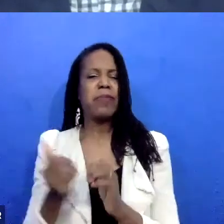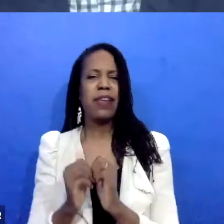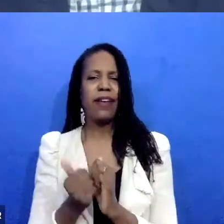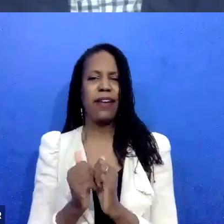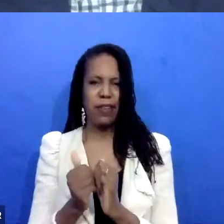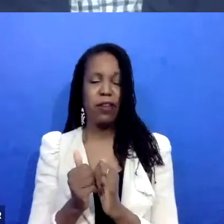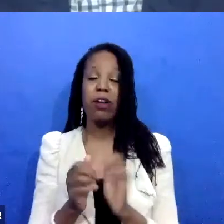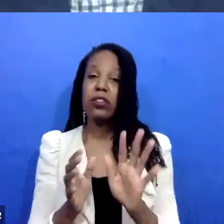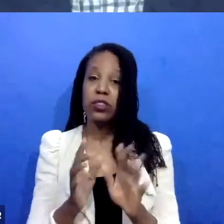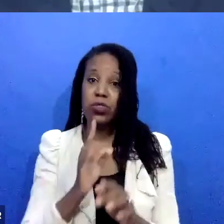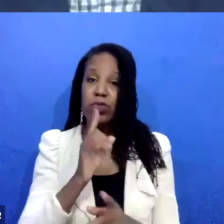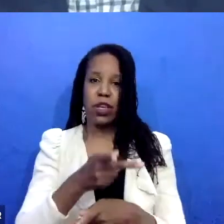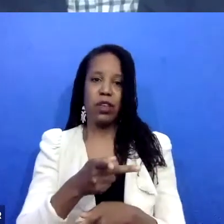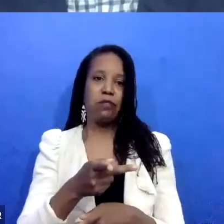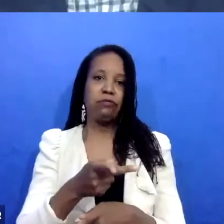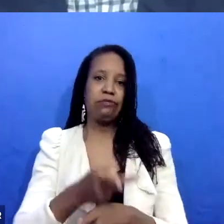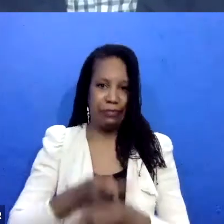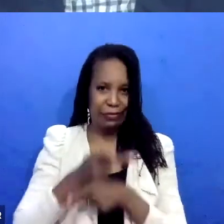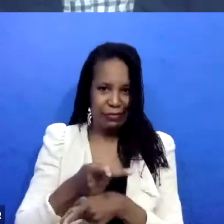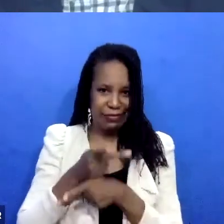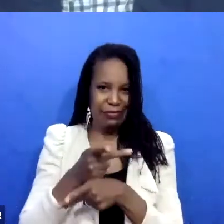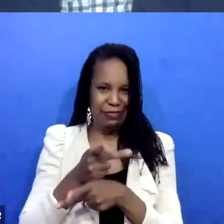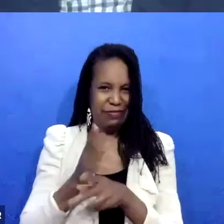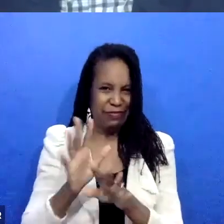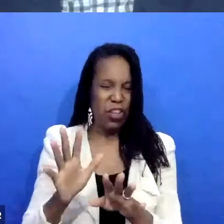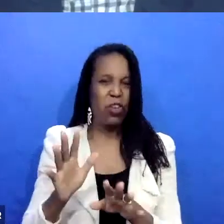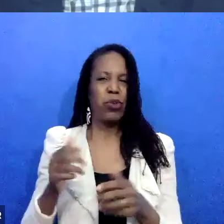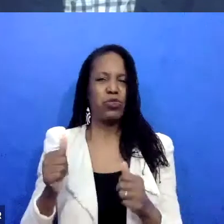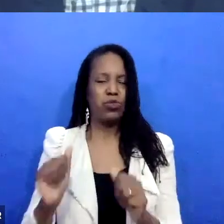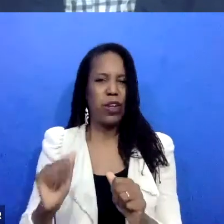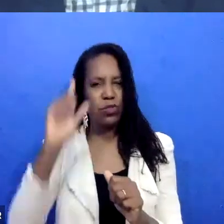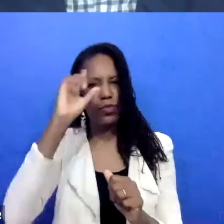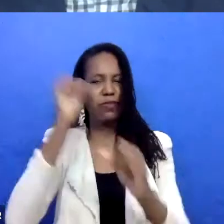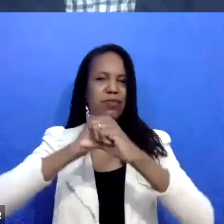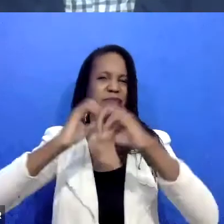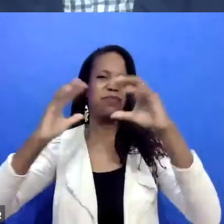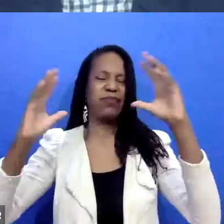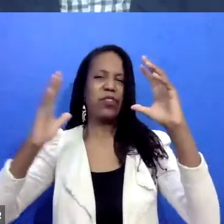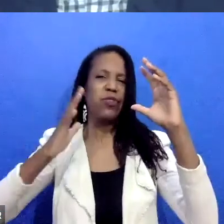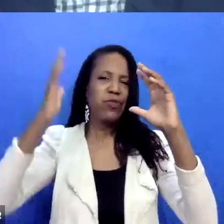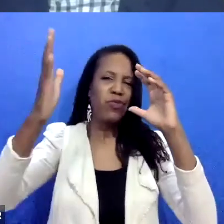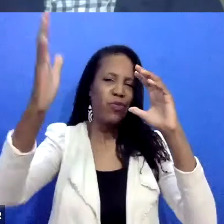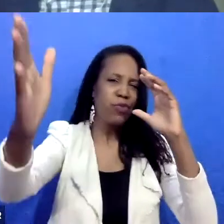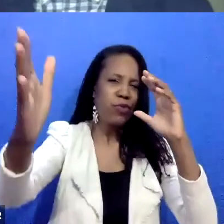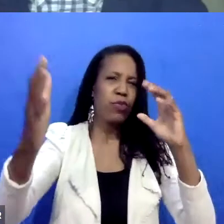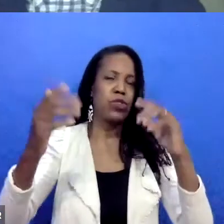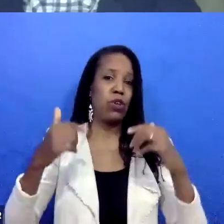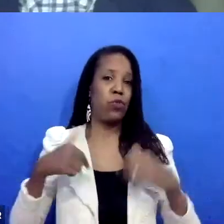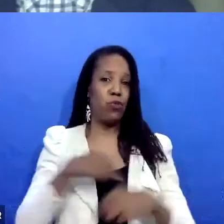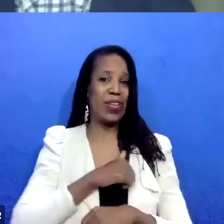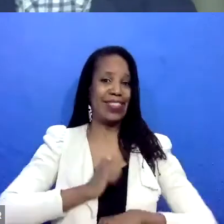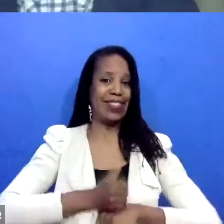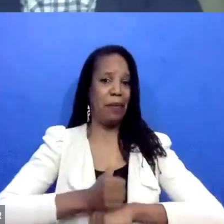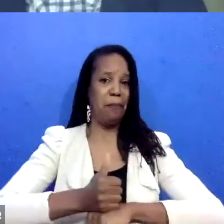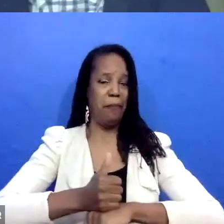Cautious and sort of thinking about the long view, like how do we set this up in a way that's going to be beneficial in the long run, is something that's